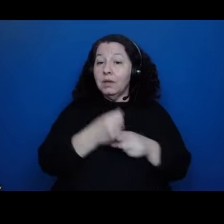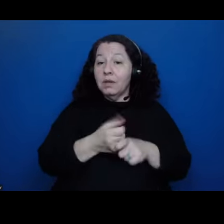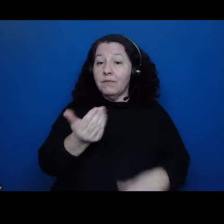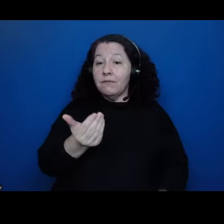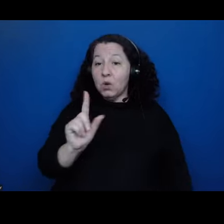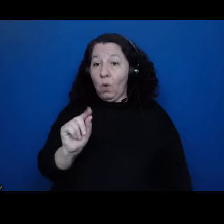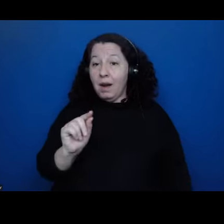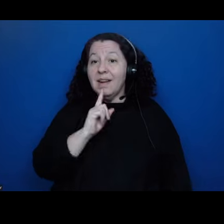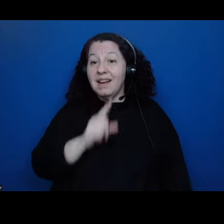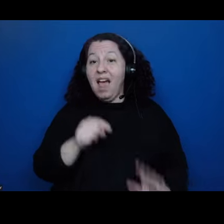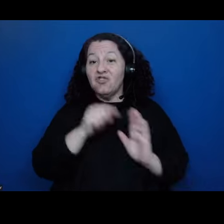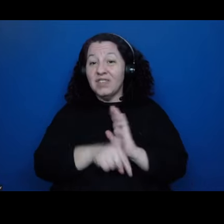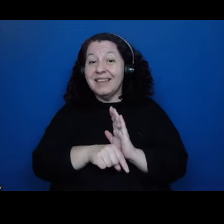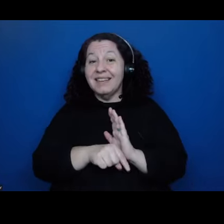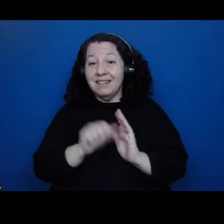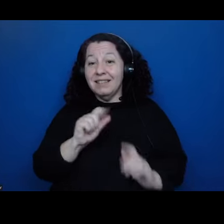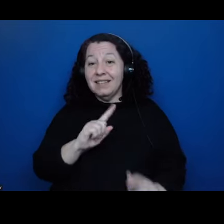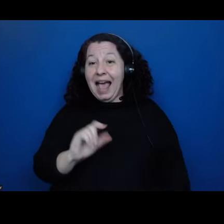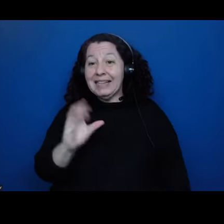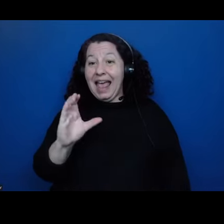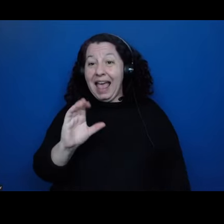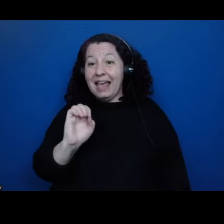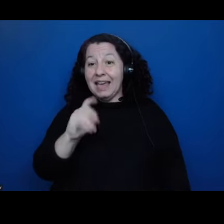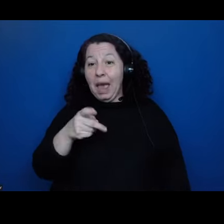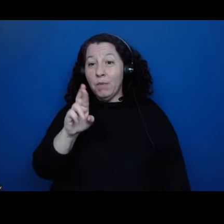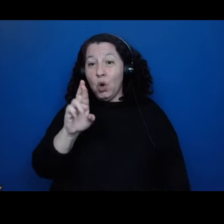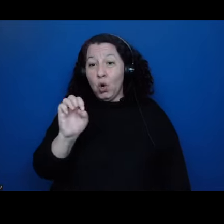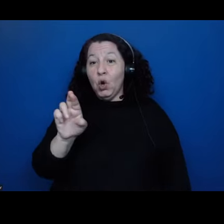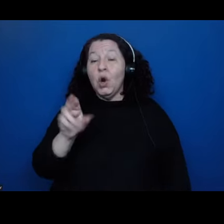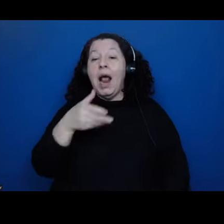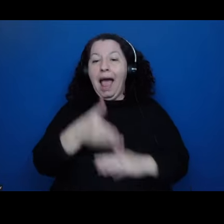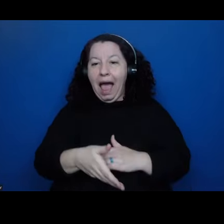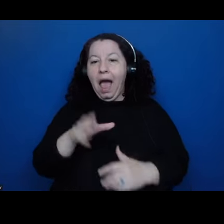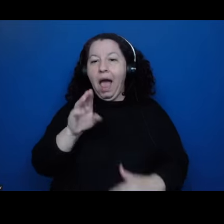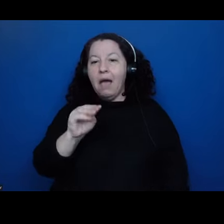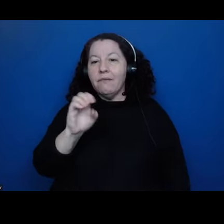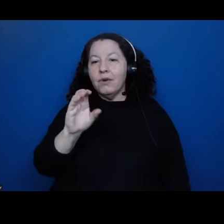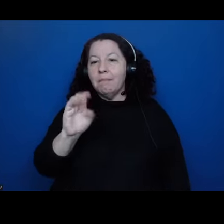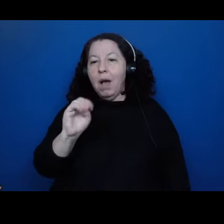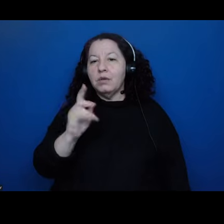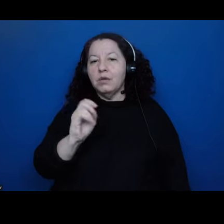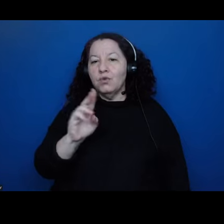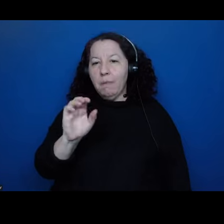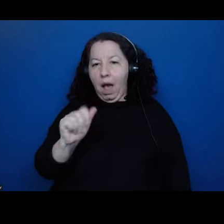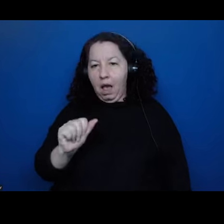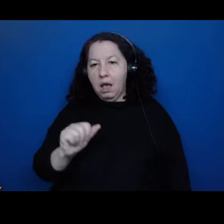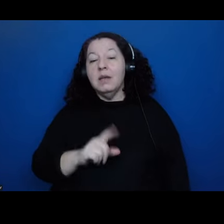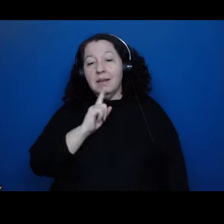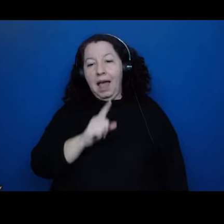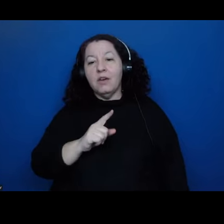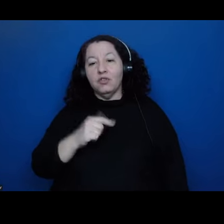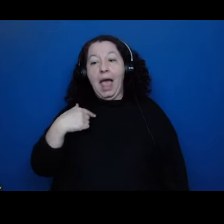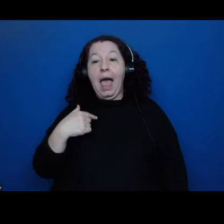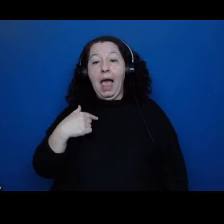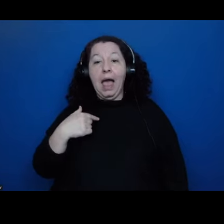killed the Aztec emperor after Moctezuma. So there was a, a, um, a, uh, a successor to